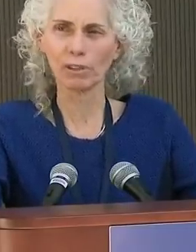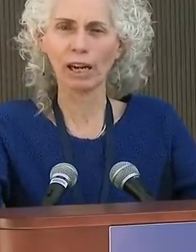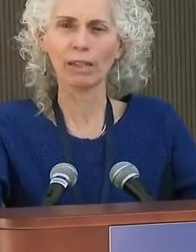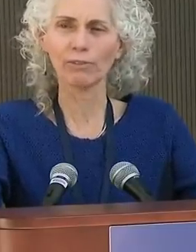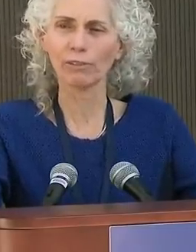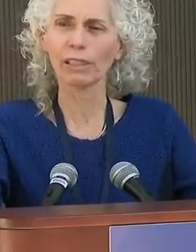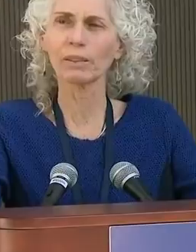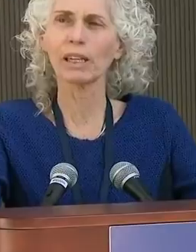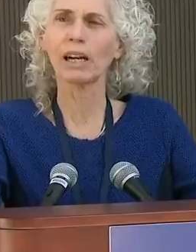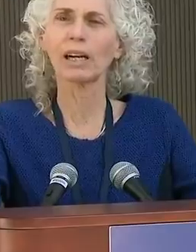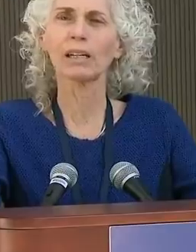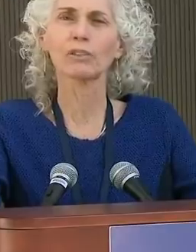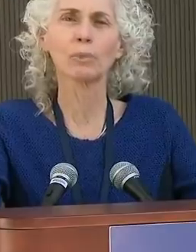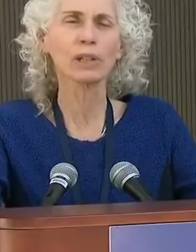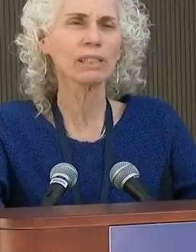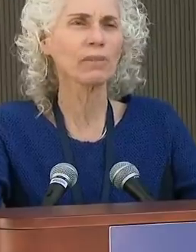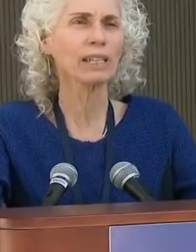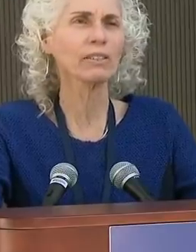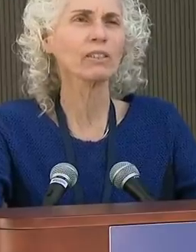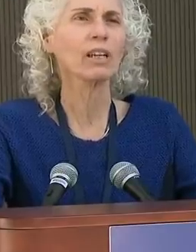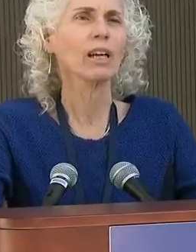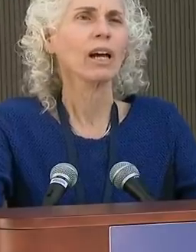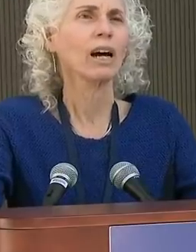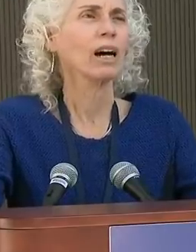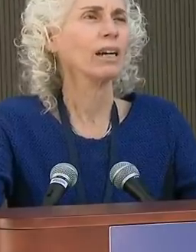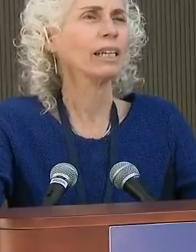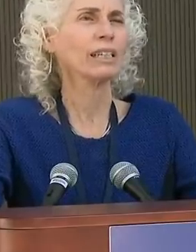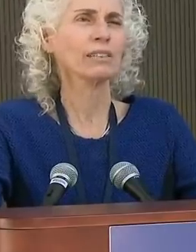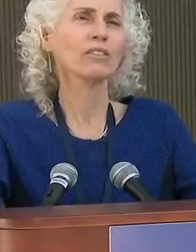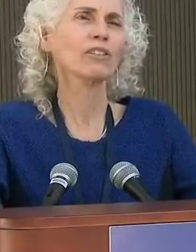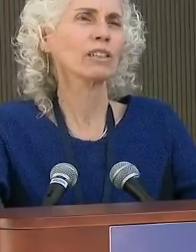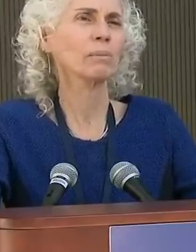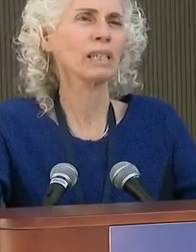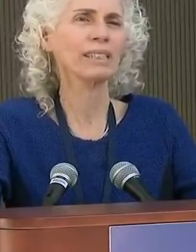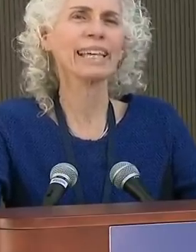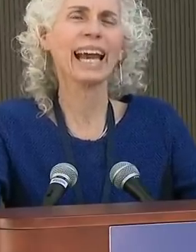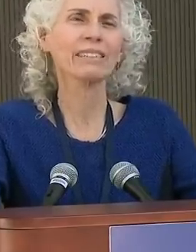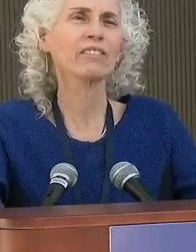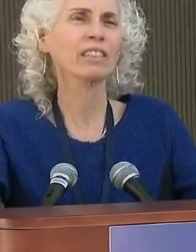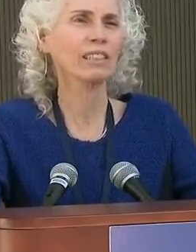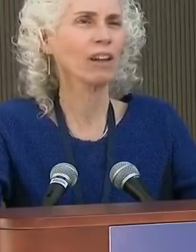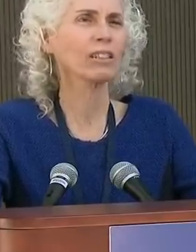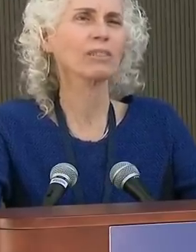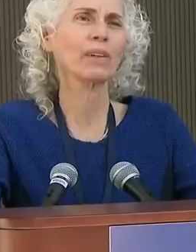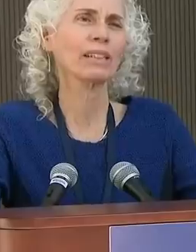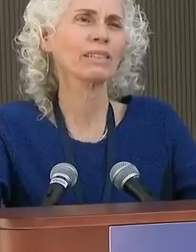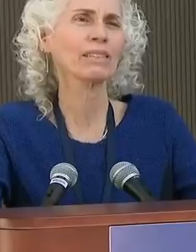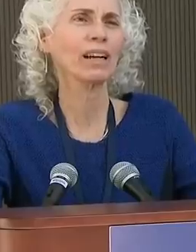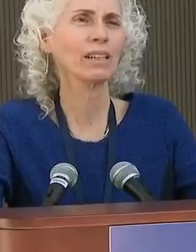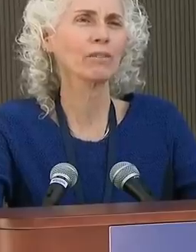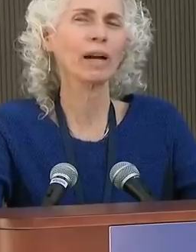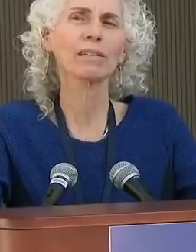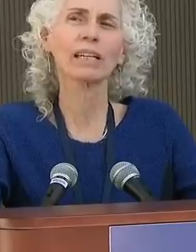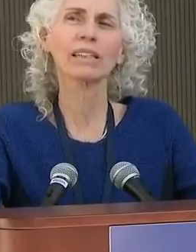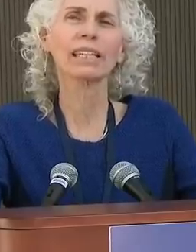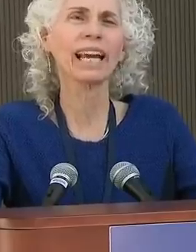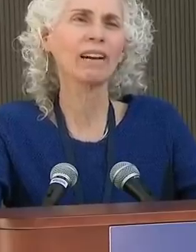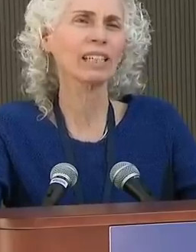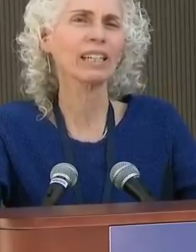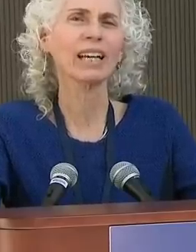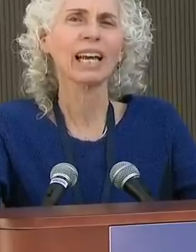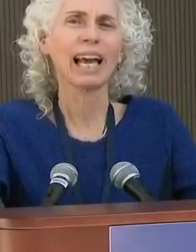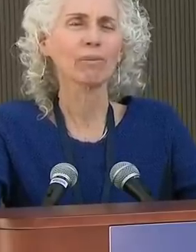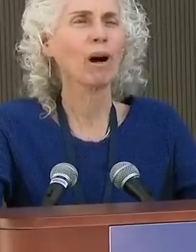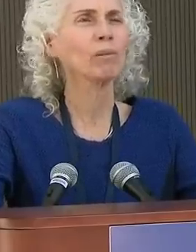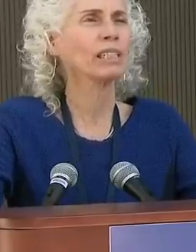-free sporting events. It can certainly mean canceling large events throughout L.A.